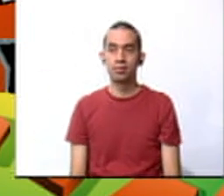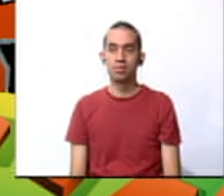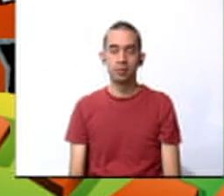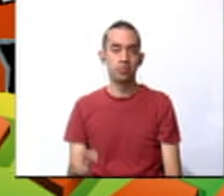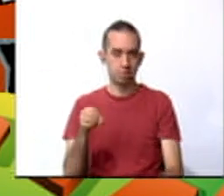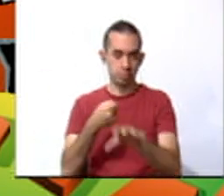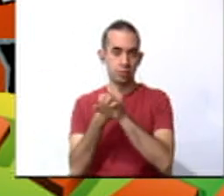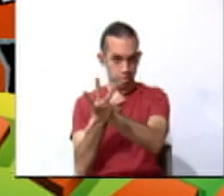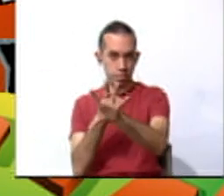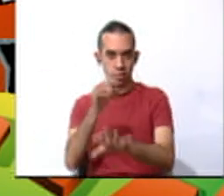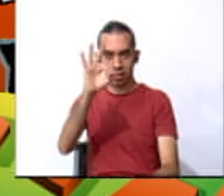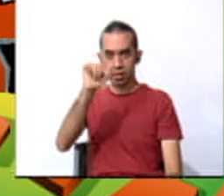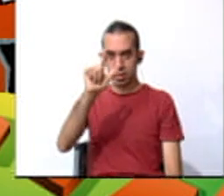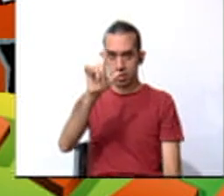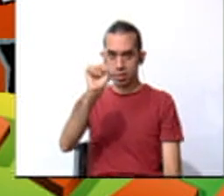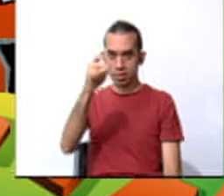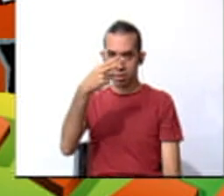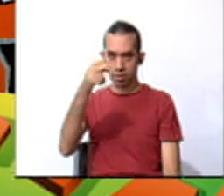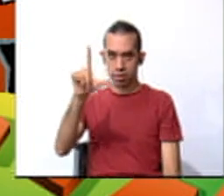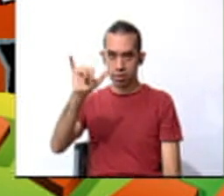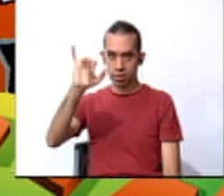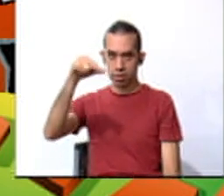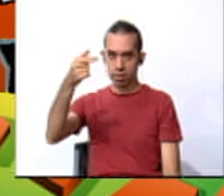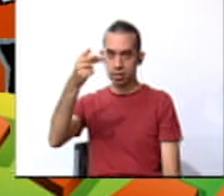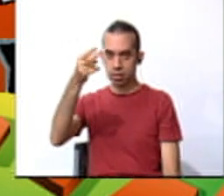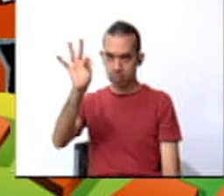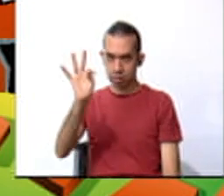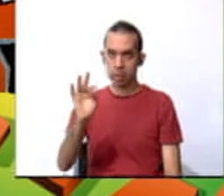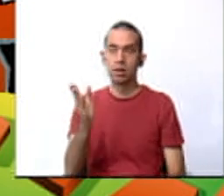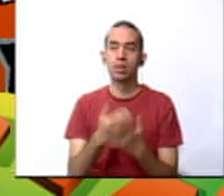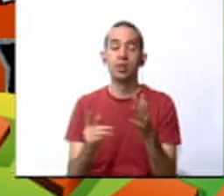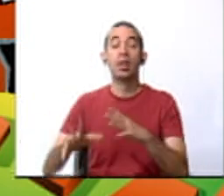flashlight. Just in case. And this one.